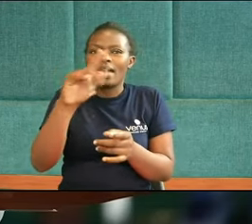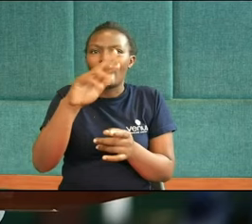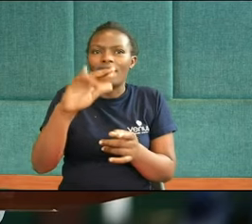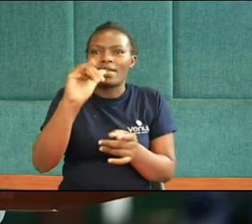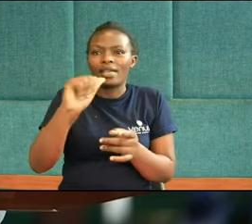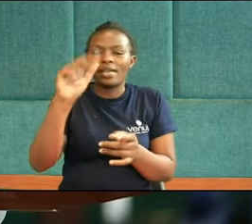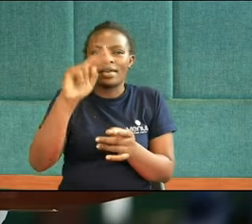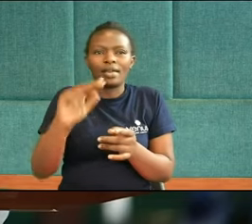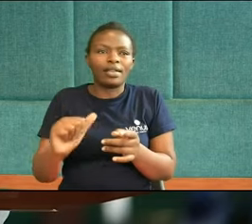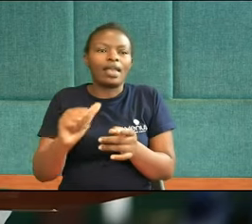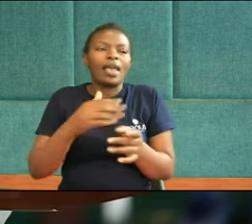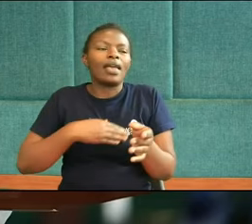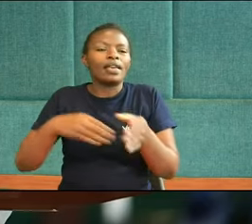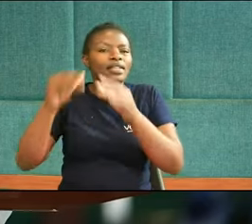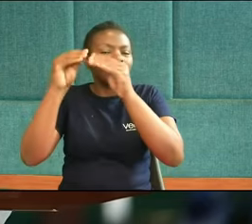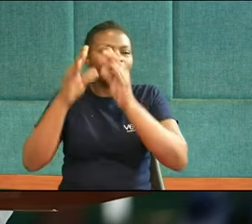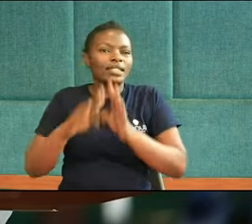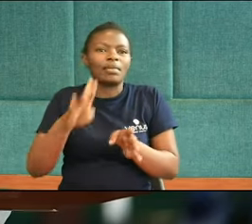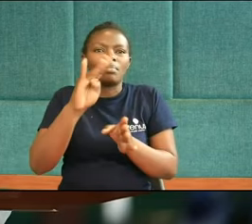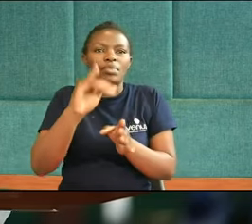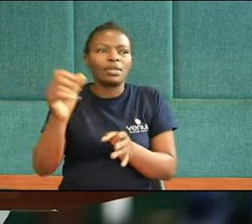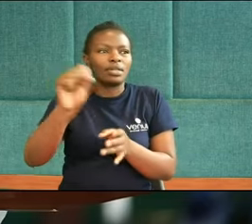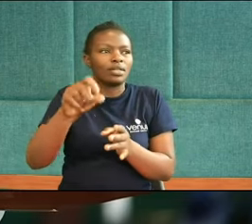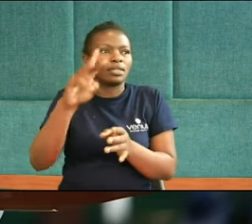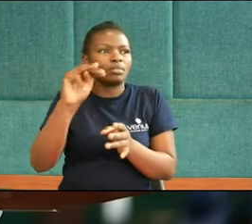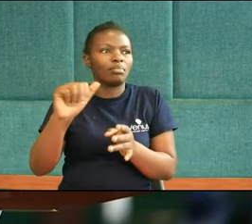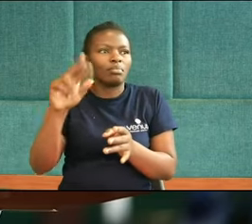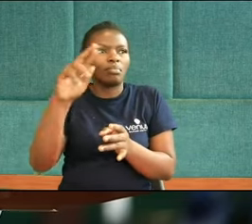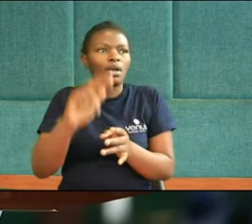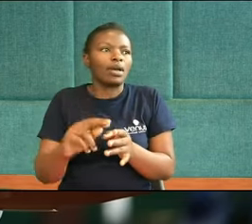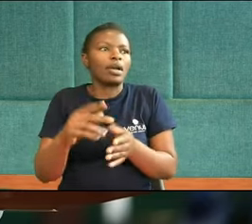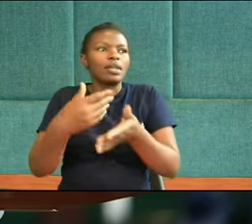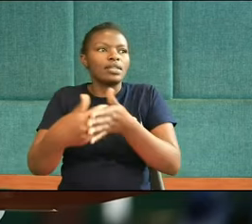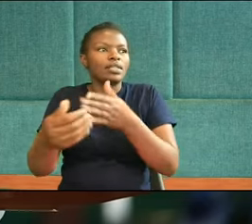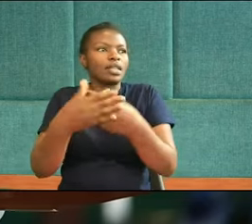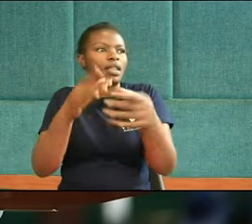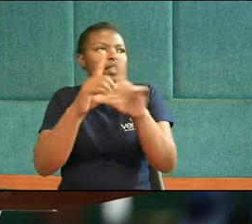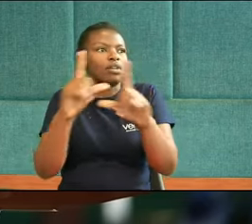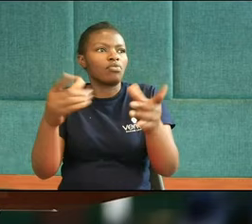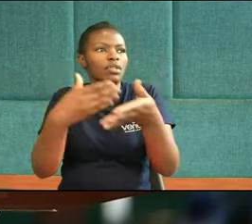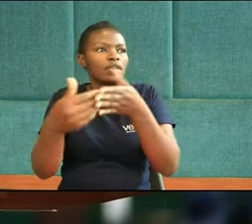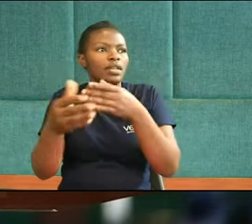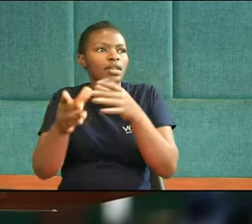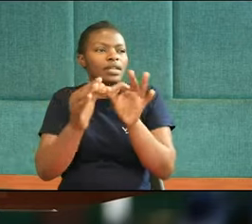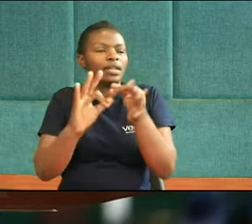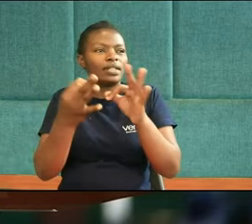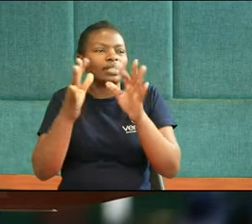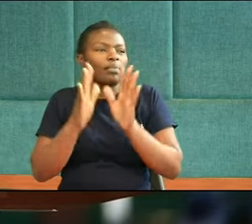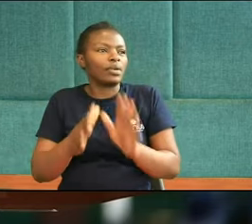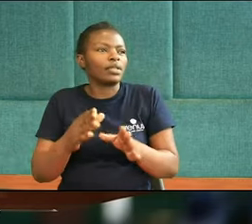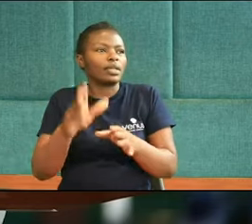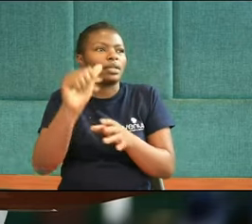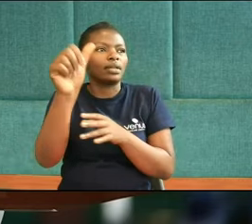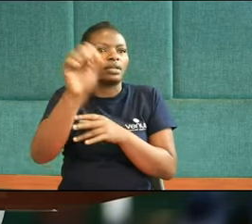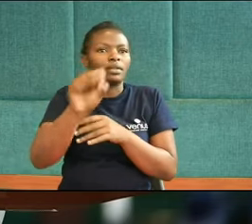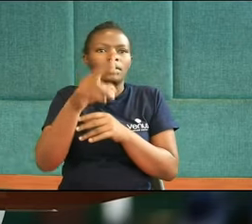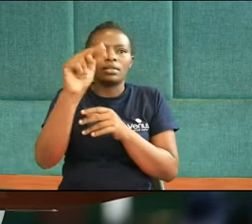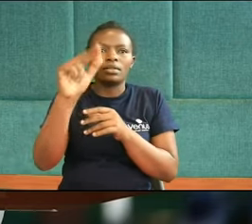Teacher Bismarck. Everything will be interpreted into sign language by Asenath Bosibori.